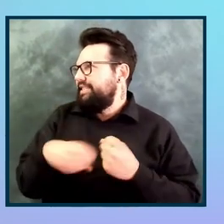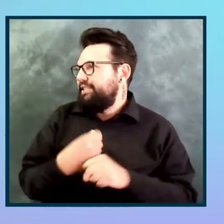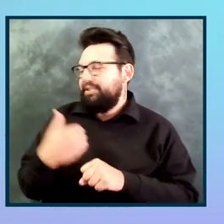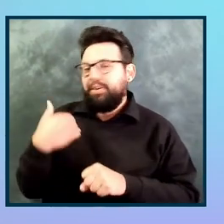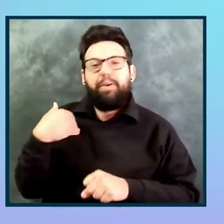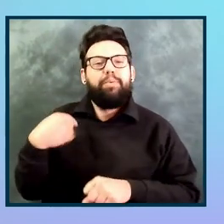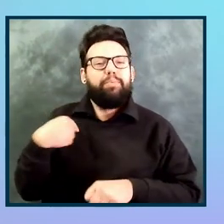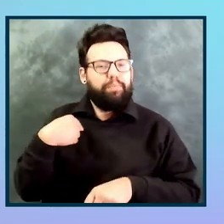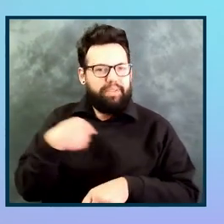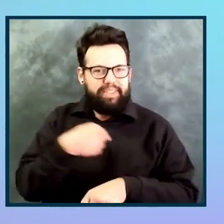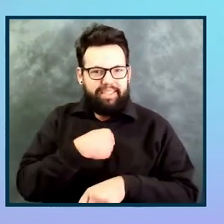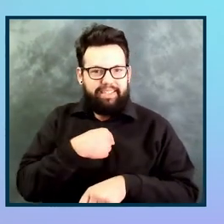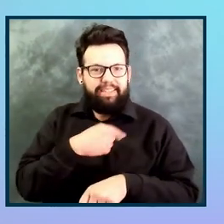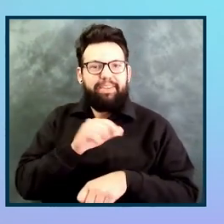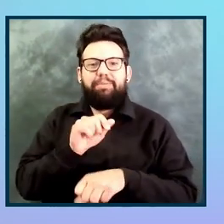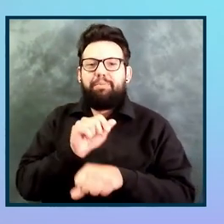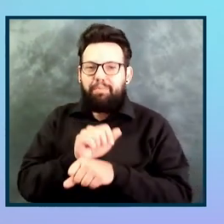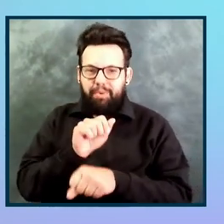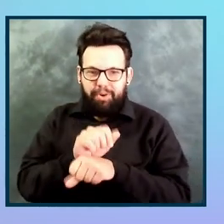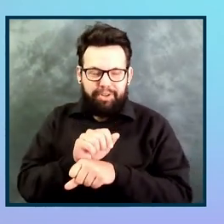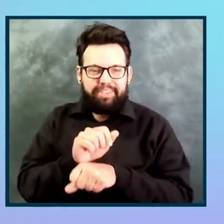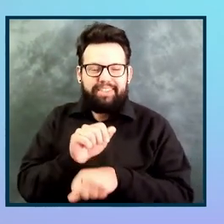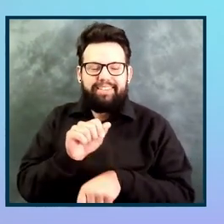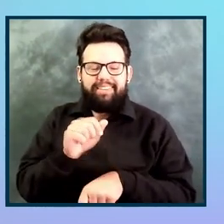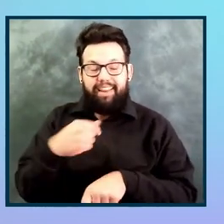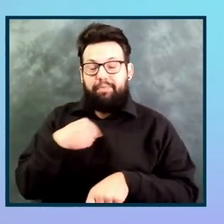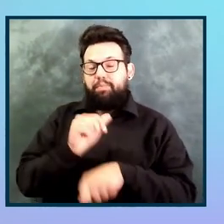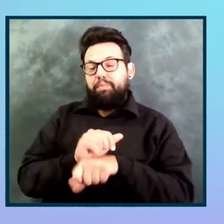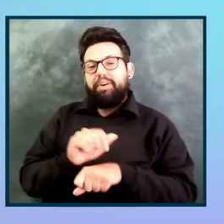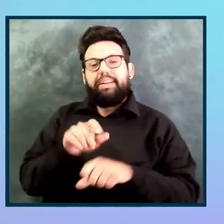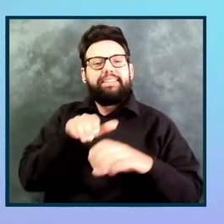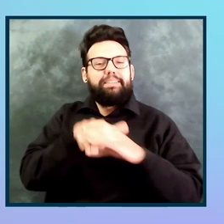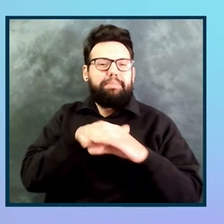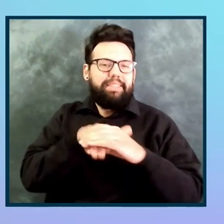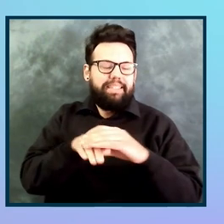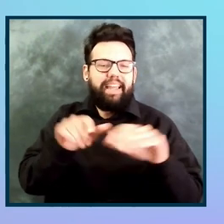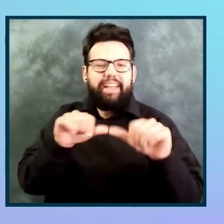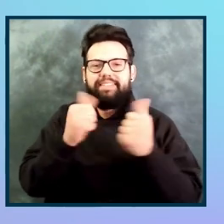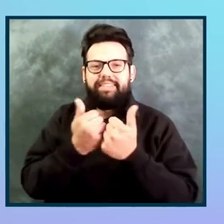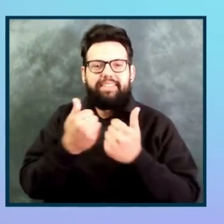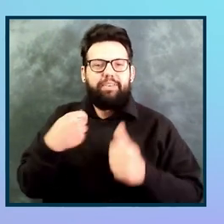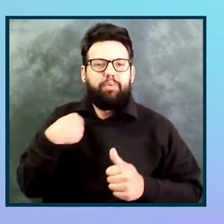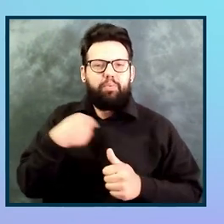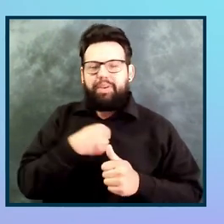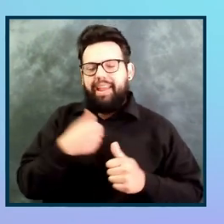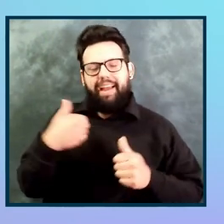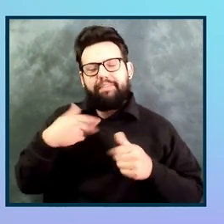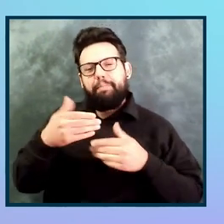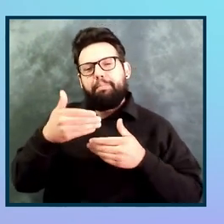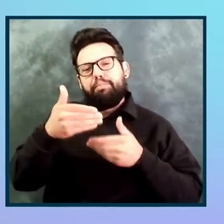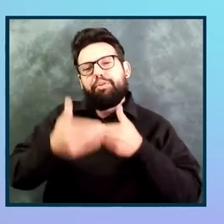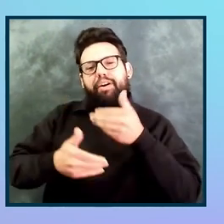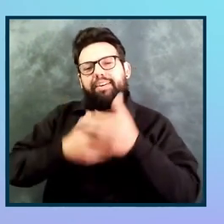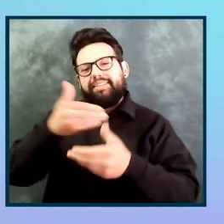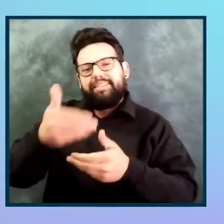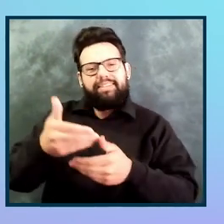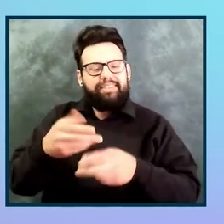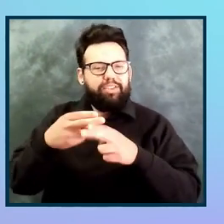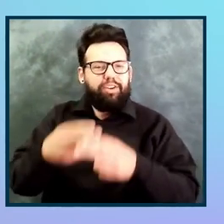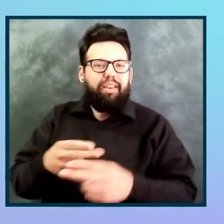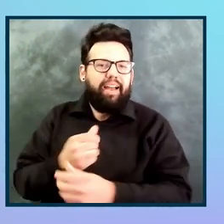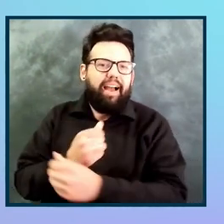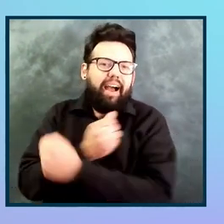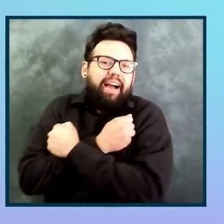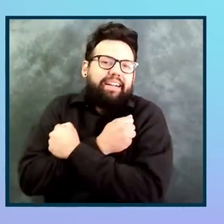coined the phrase the hug it out philosophy. And it's because we decided that we would overwhelm people